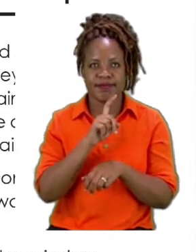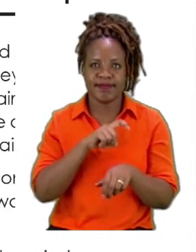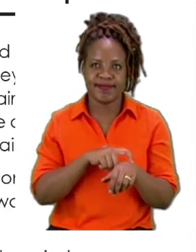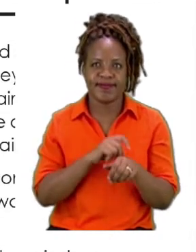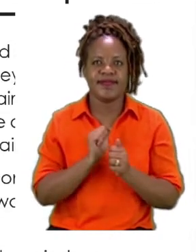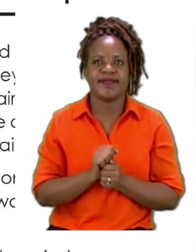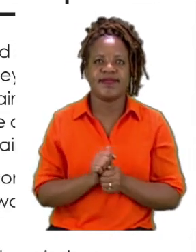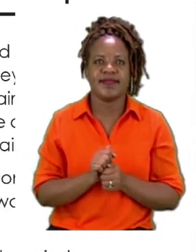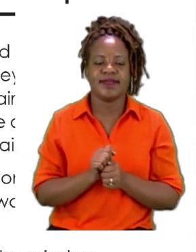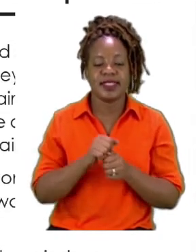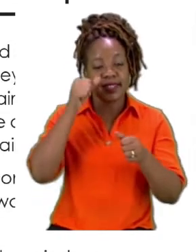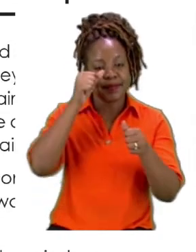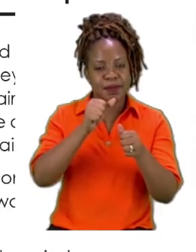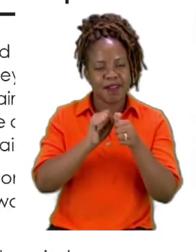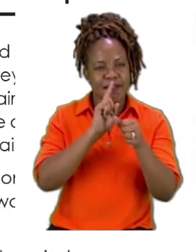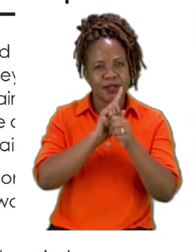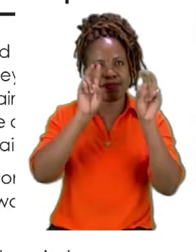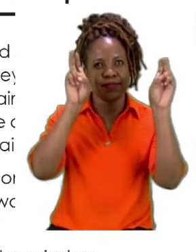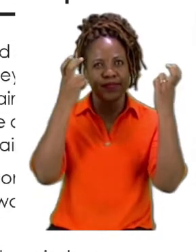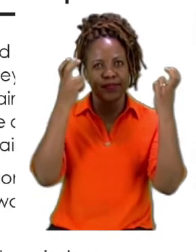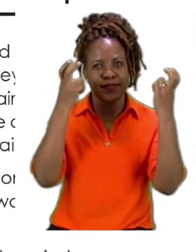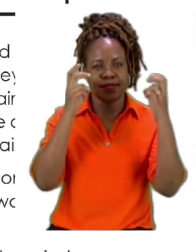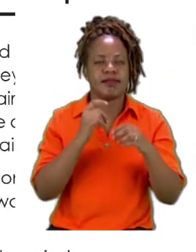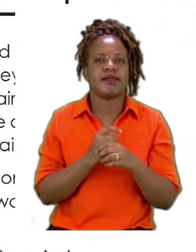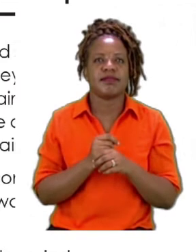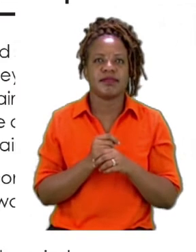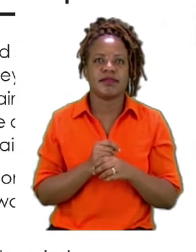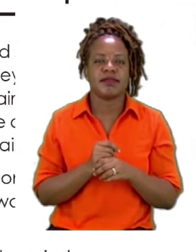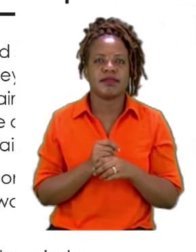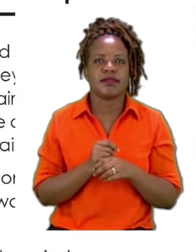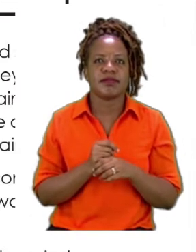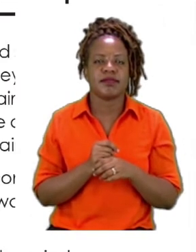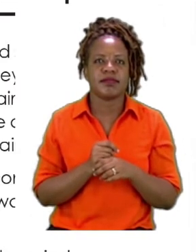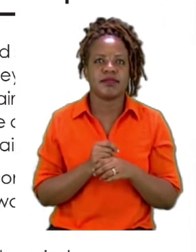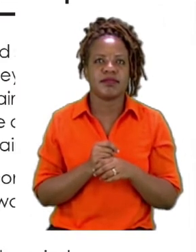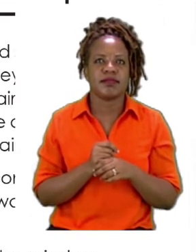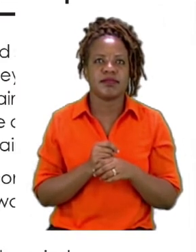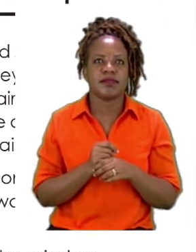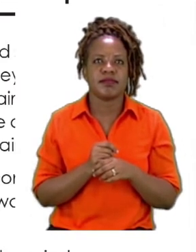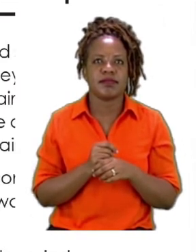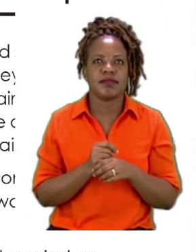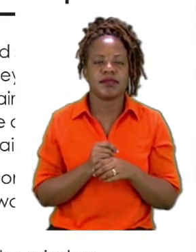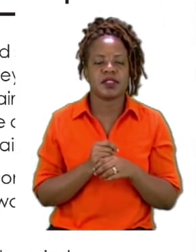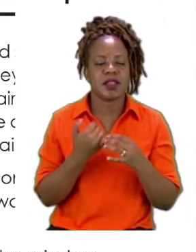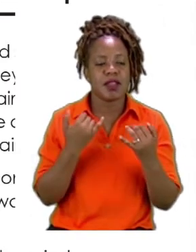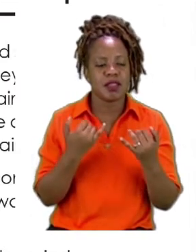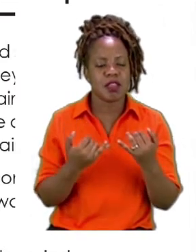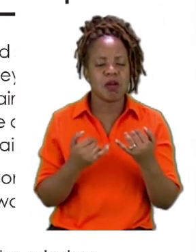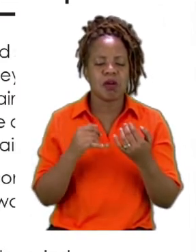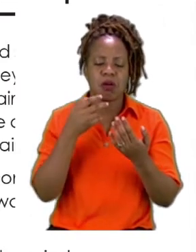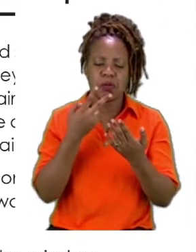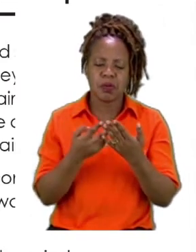always start with the title and then we move on. This time I will read a little bit slower